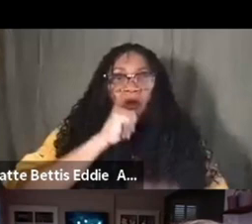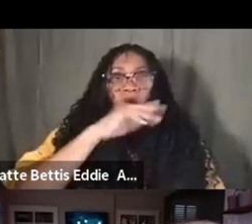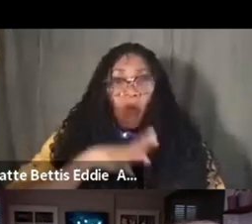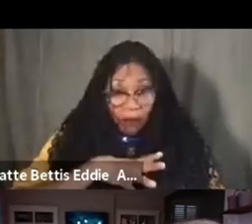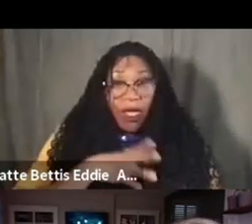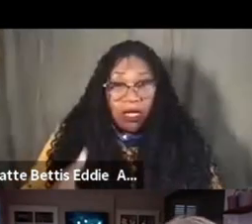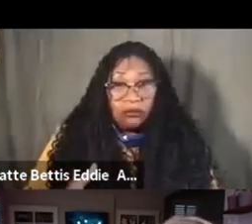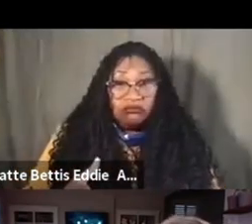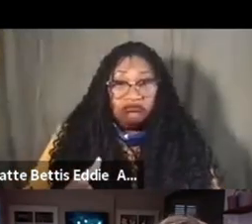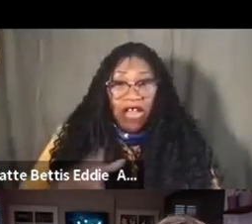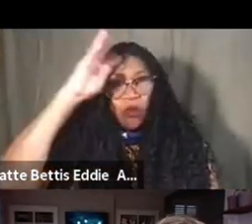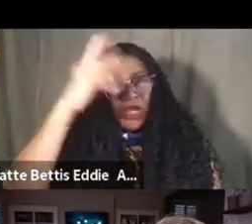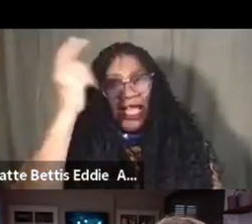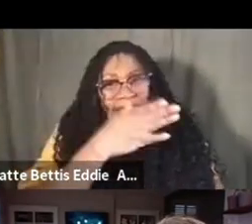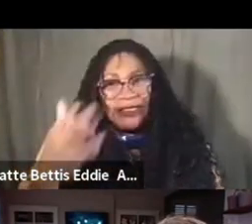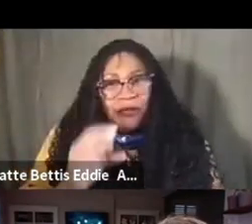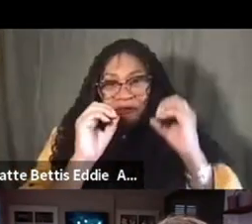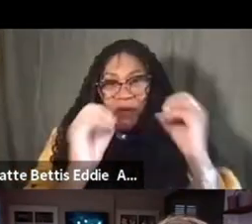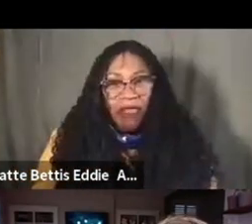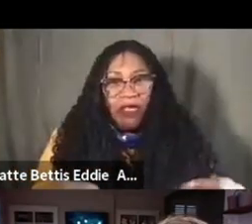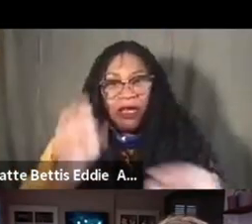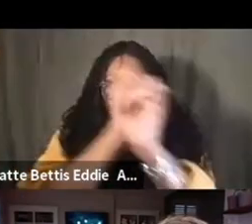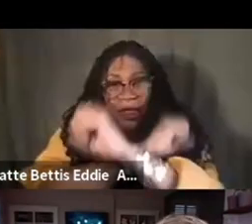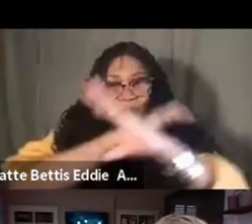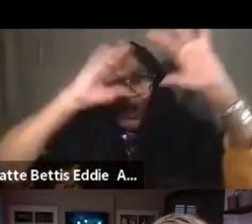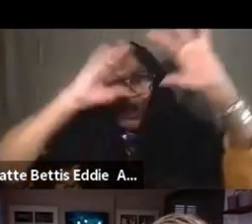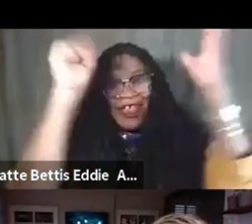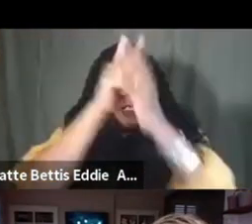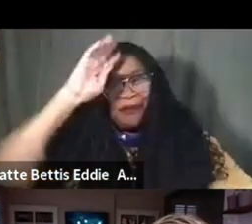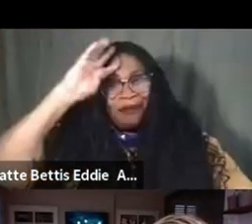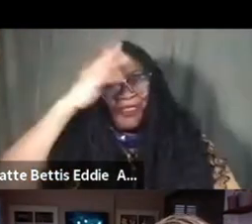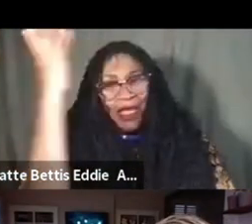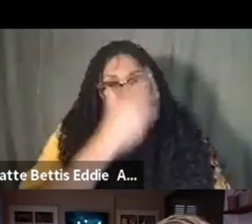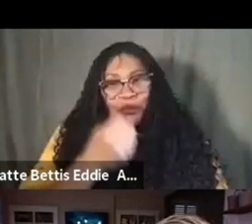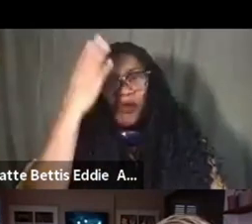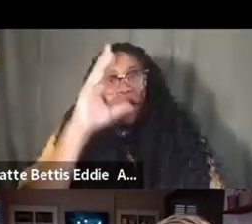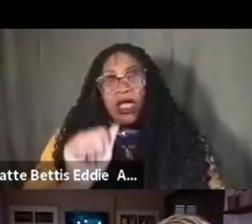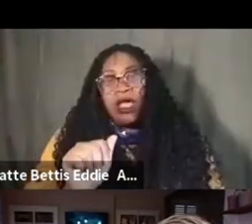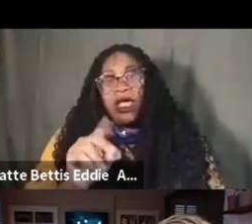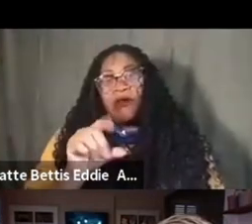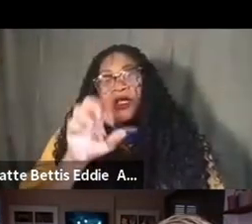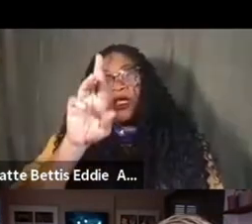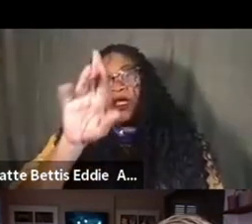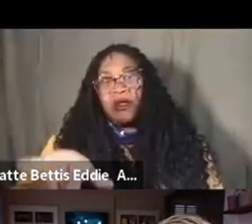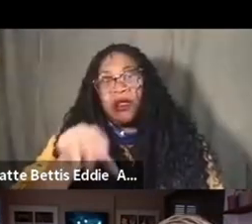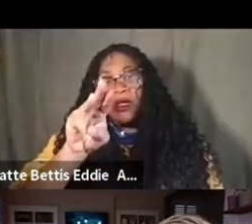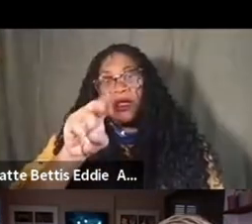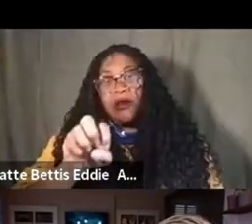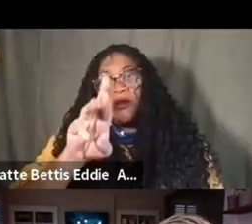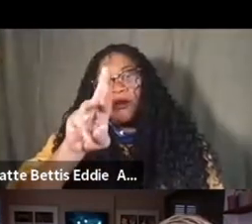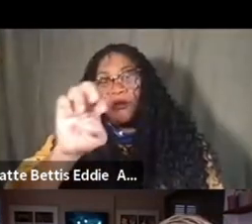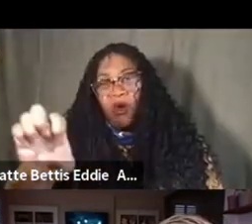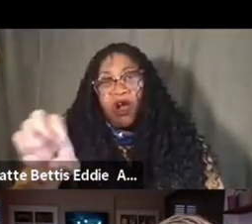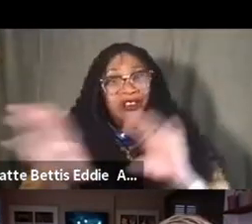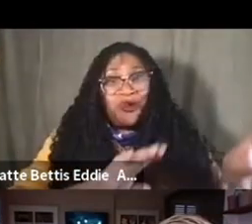nothing and making beauty, you know, where we are, um, you know, Audre Lorde and her work about, you know, doing what has